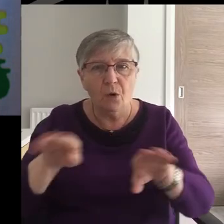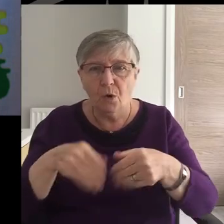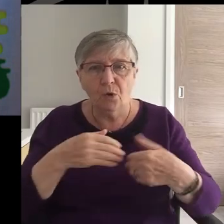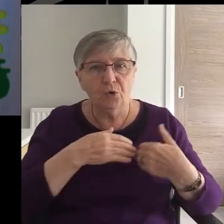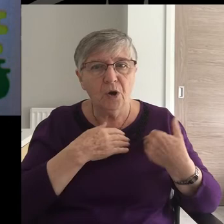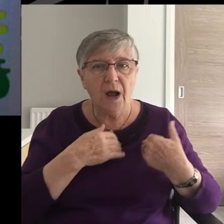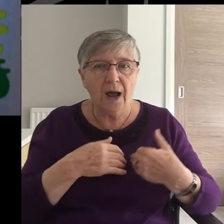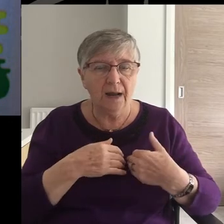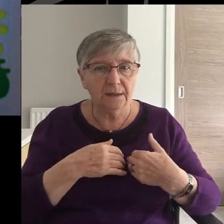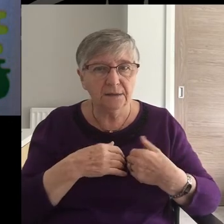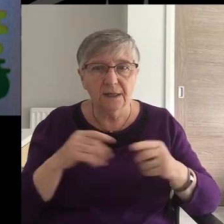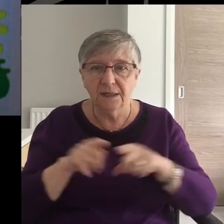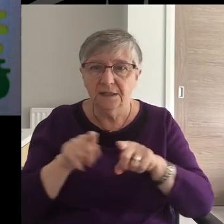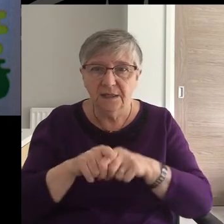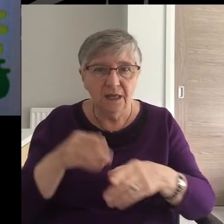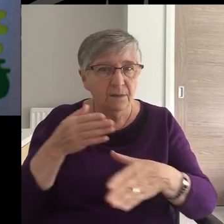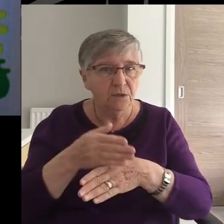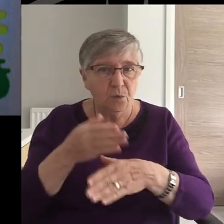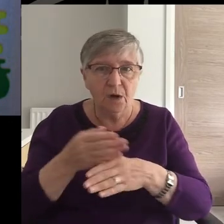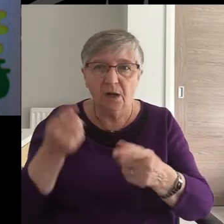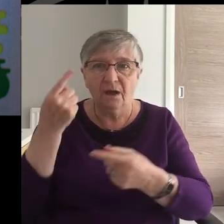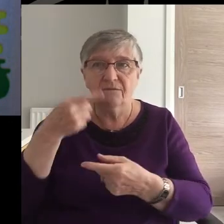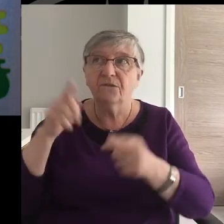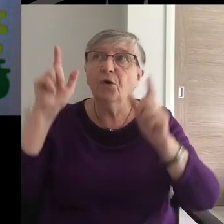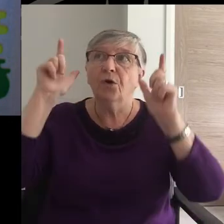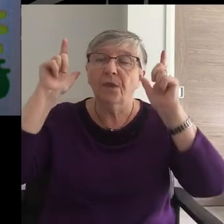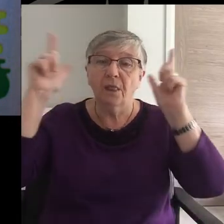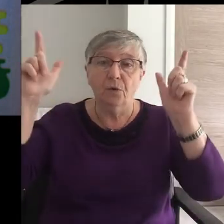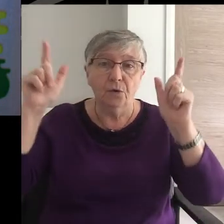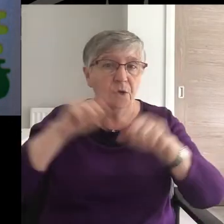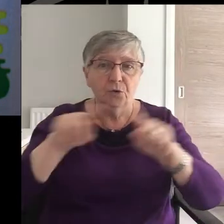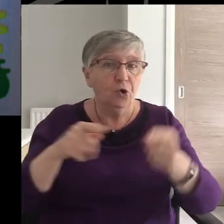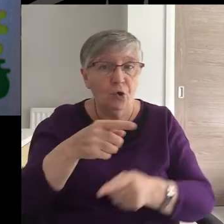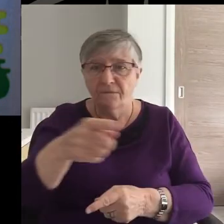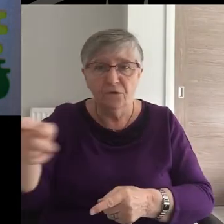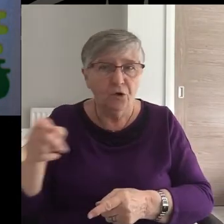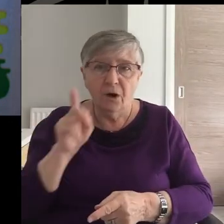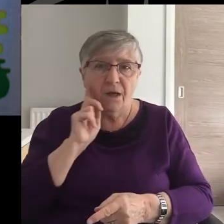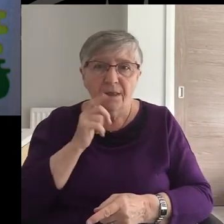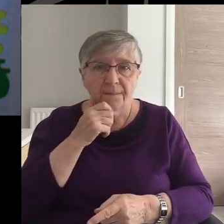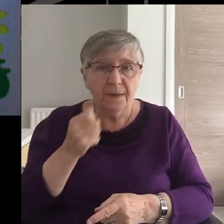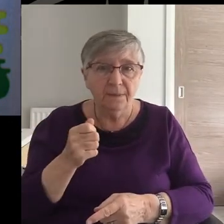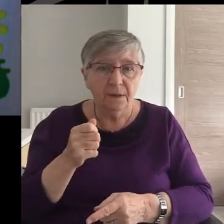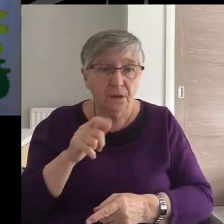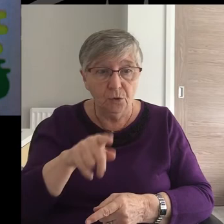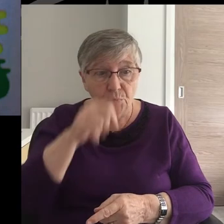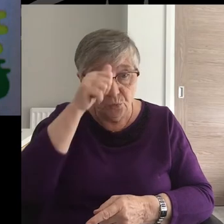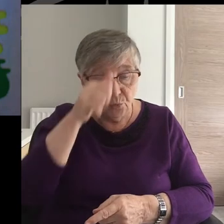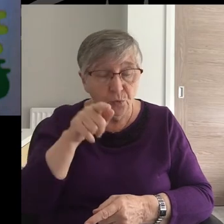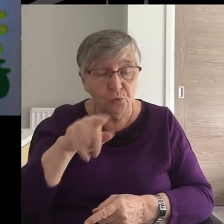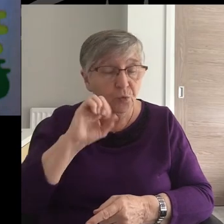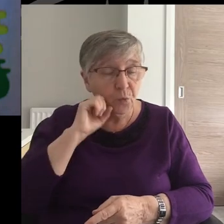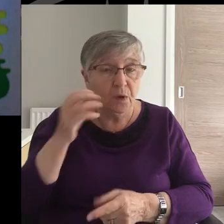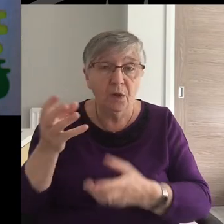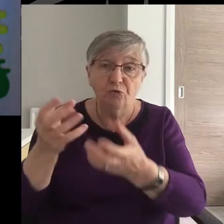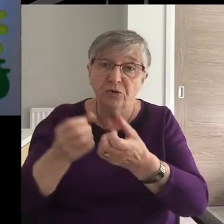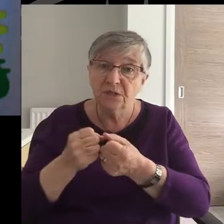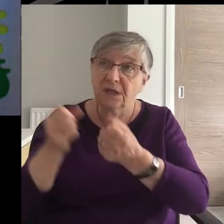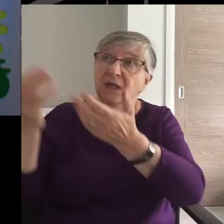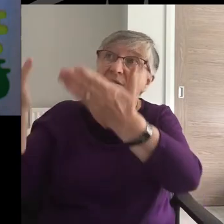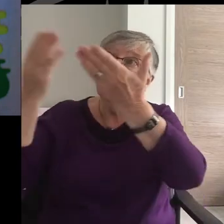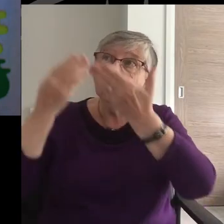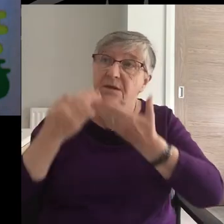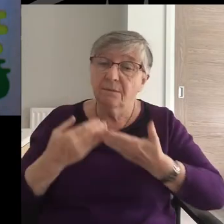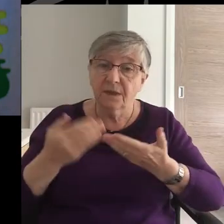your heart, as working for the Lord, not for human masters, since you know that you will receive an